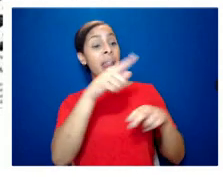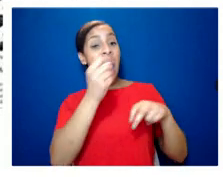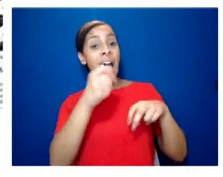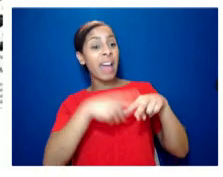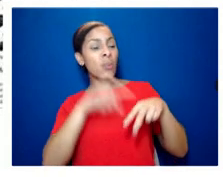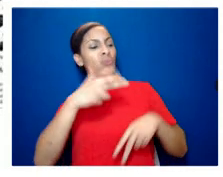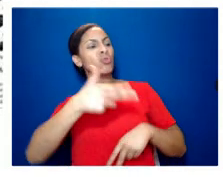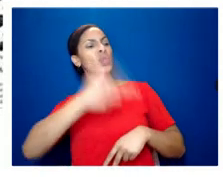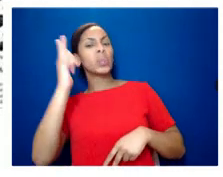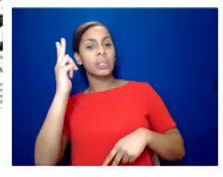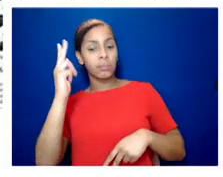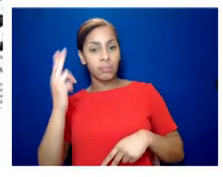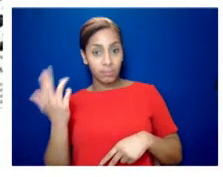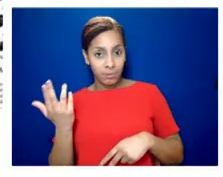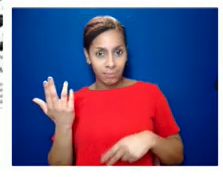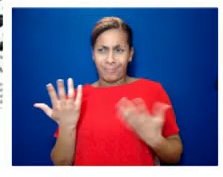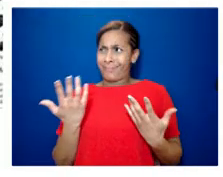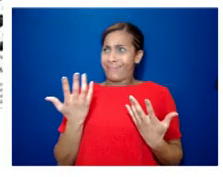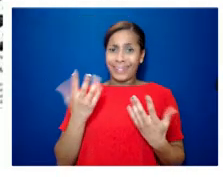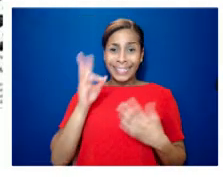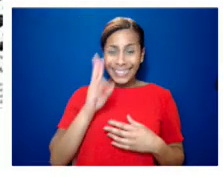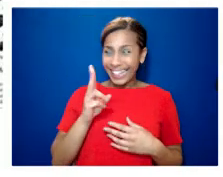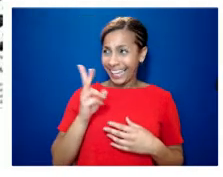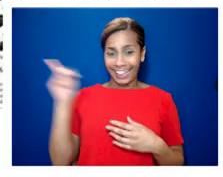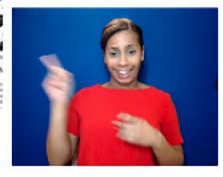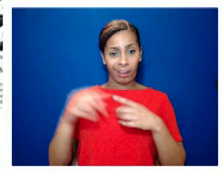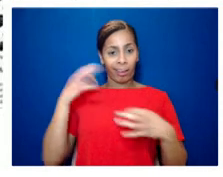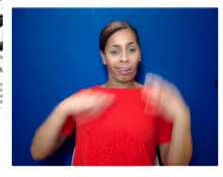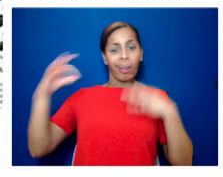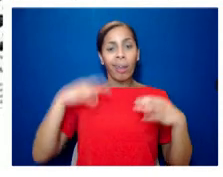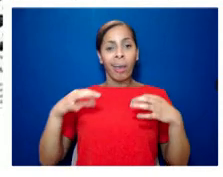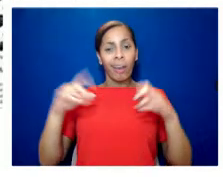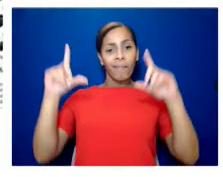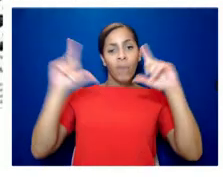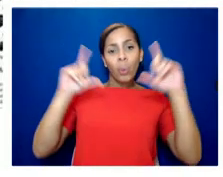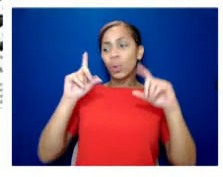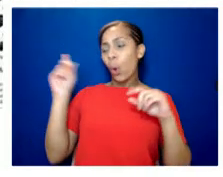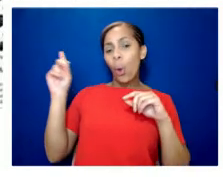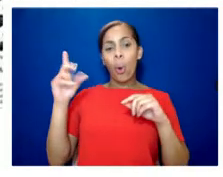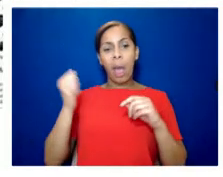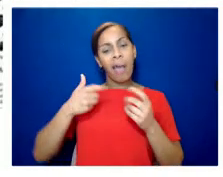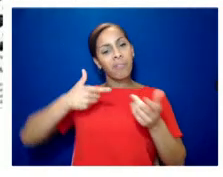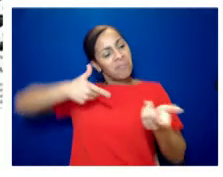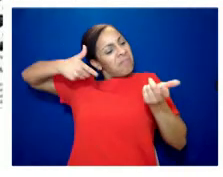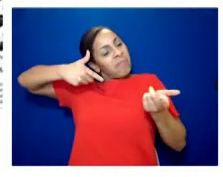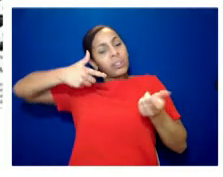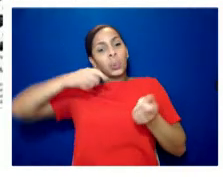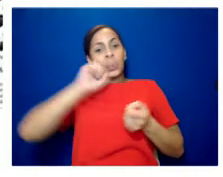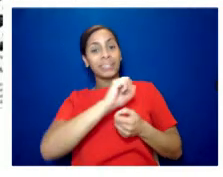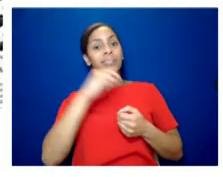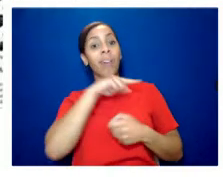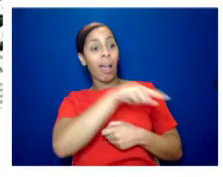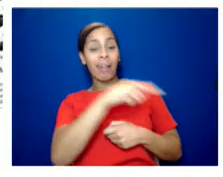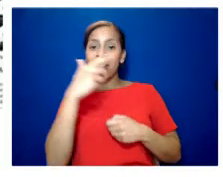exercise in camp horror you can actually see a staged photo of reverend robert simpson holding a rifle to his 18 year old son chris